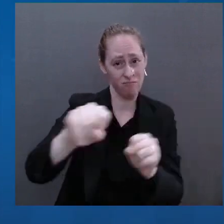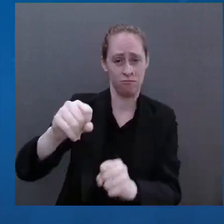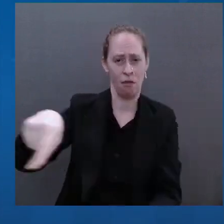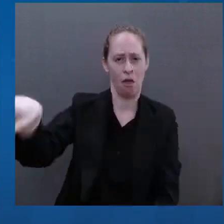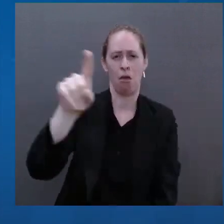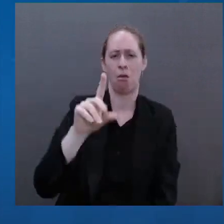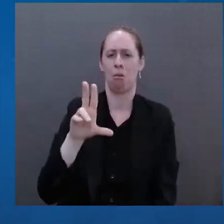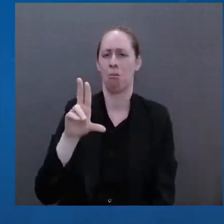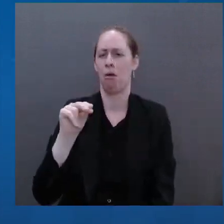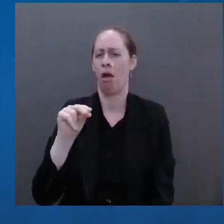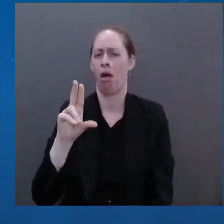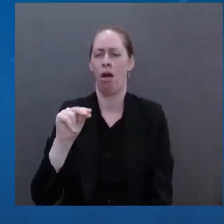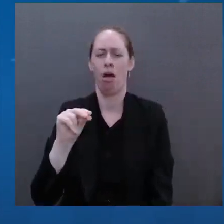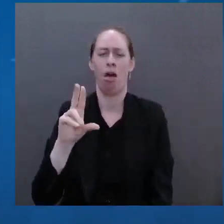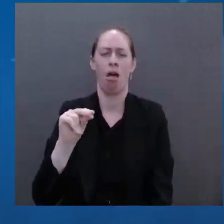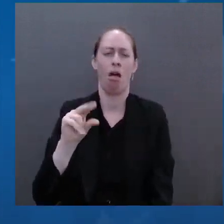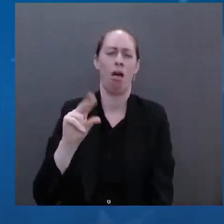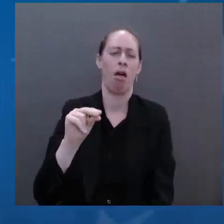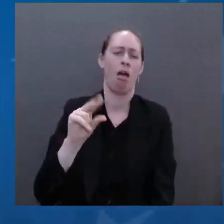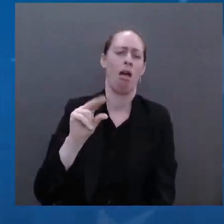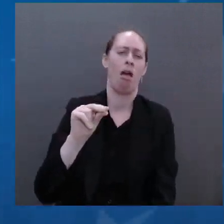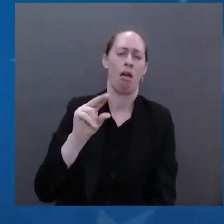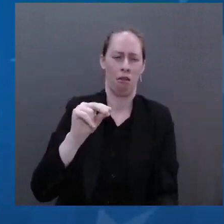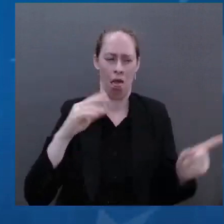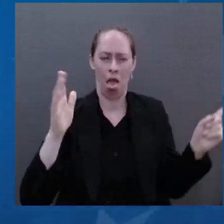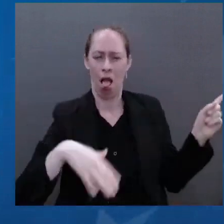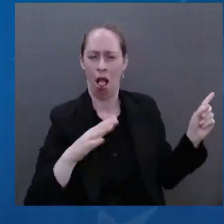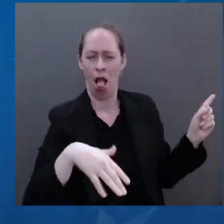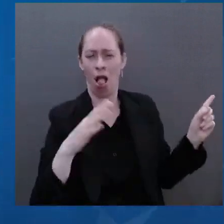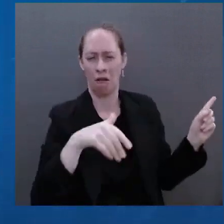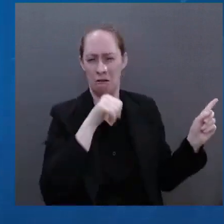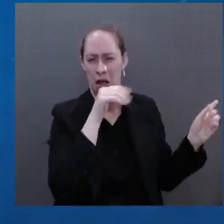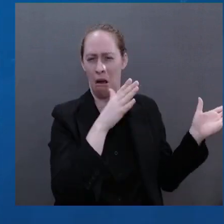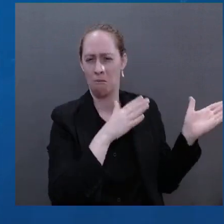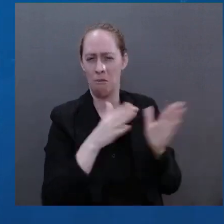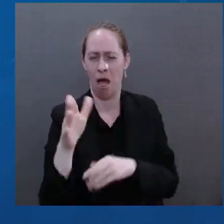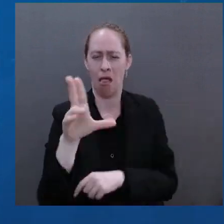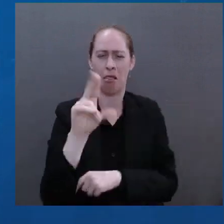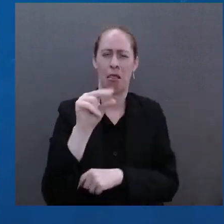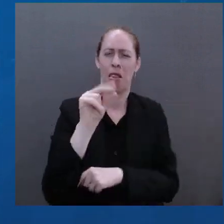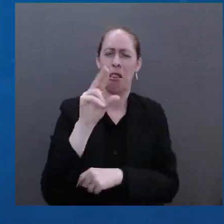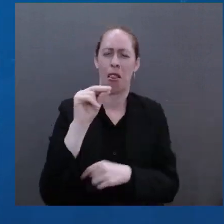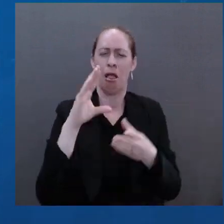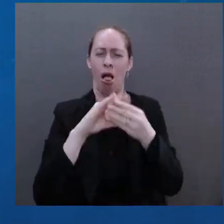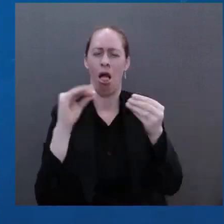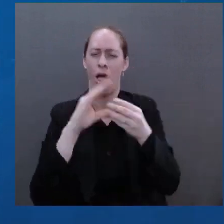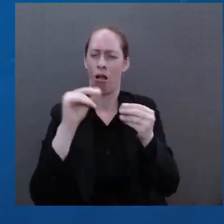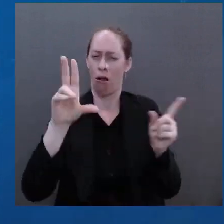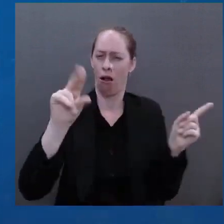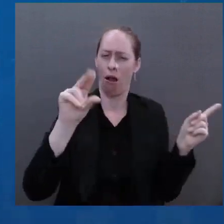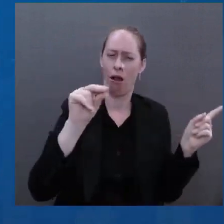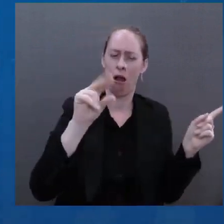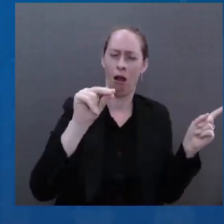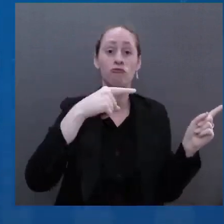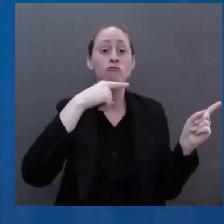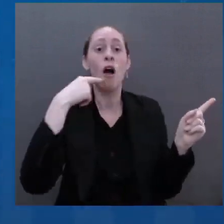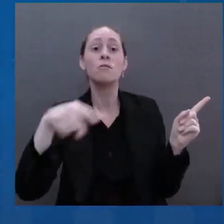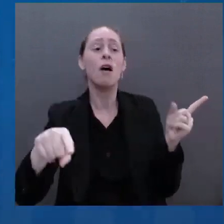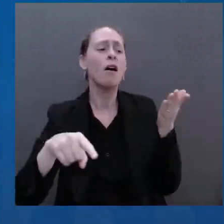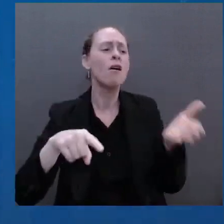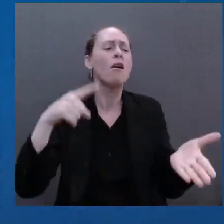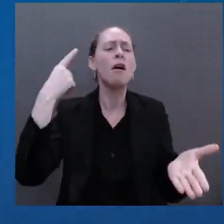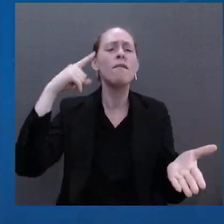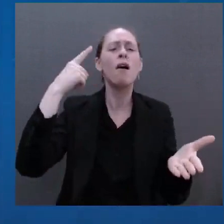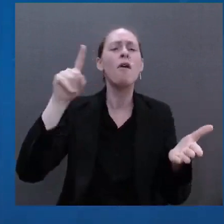saying he would not invade Ukraine. Repeatedly, saying Russian troops along the border were there for training, all 180